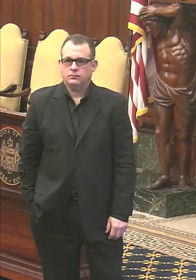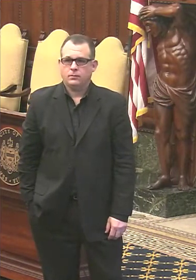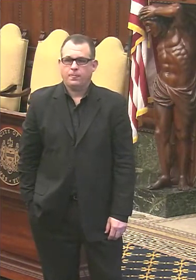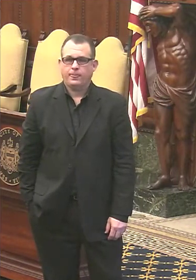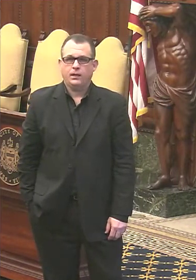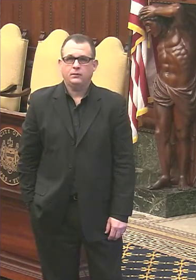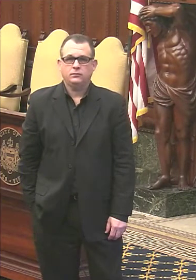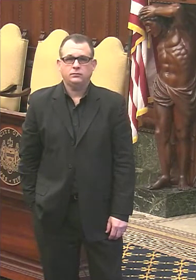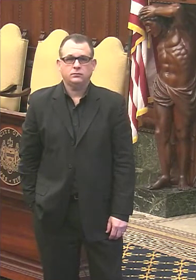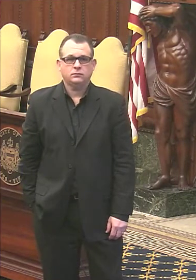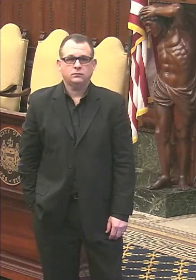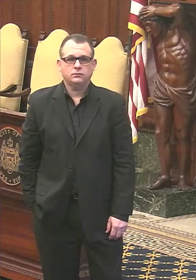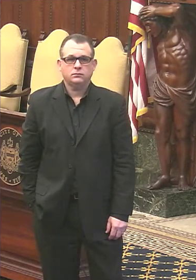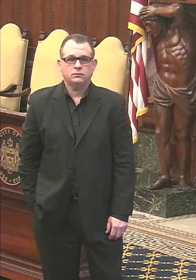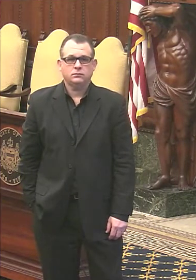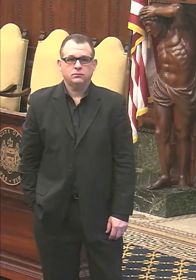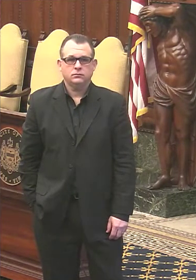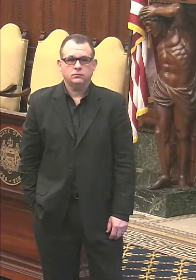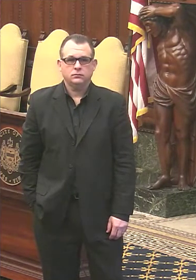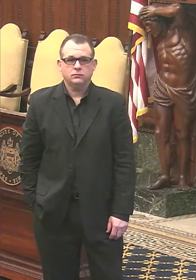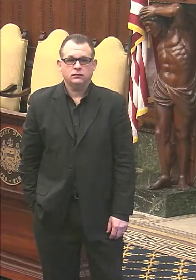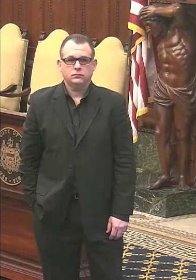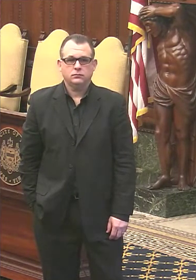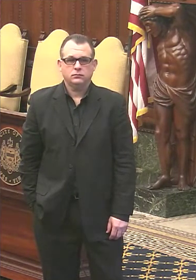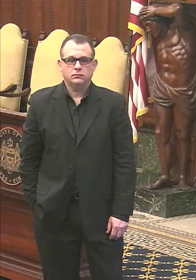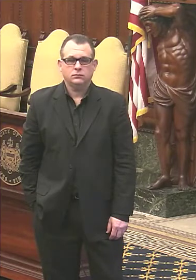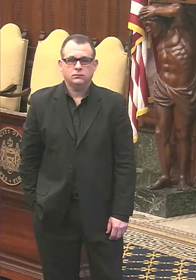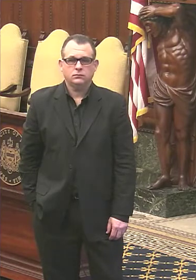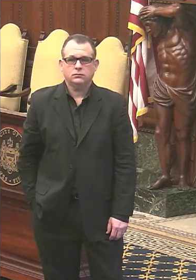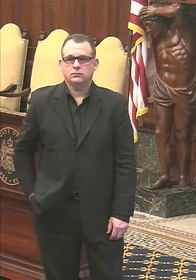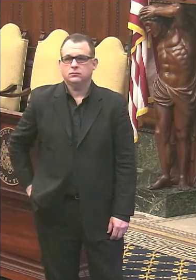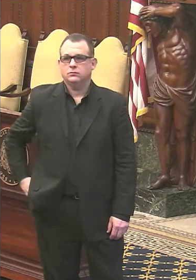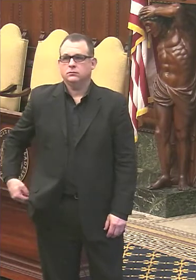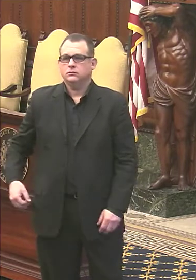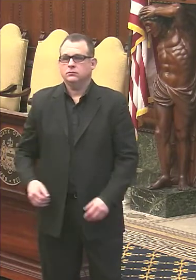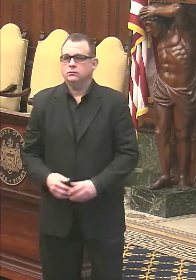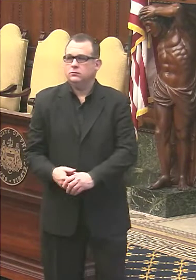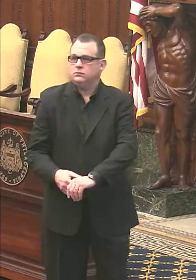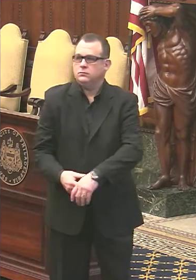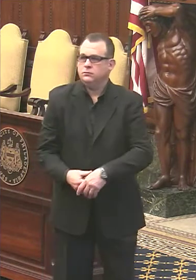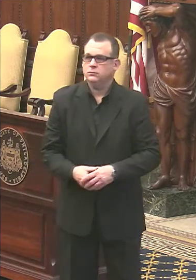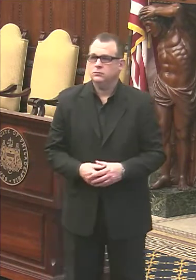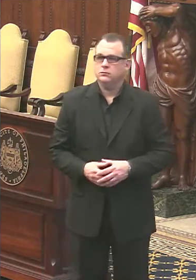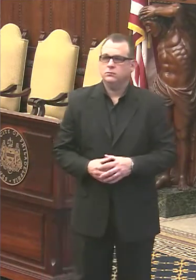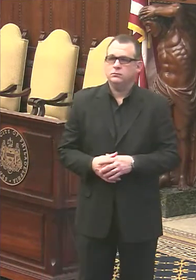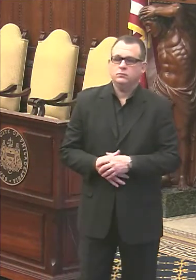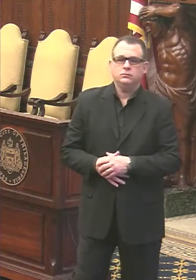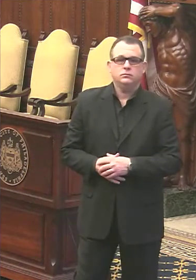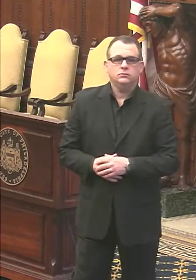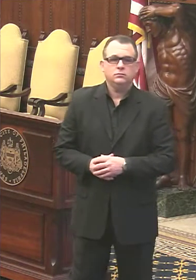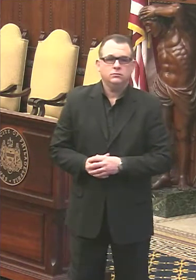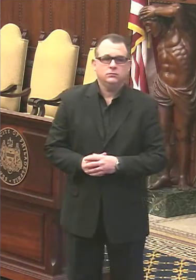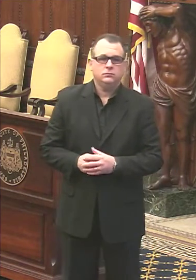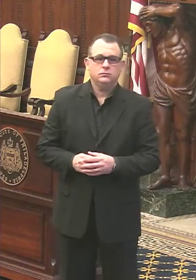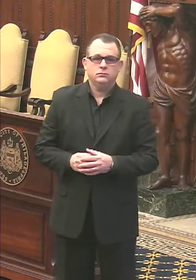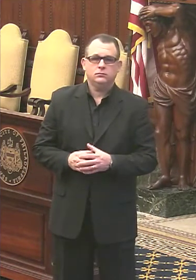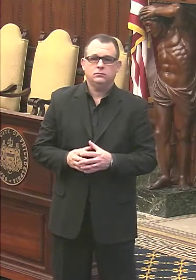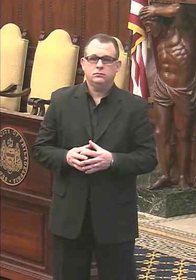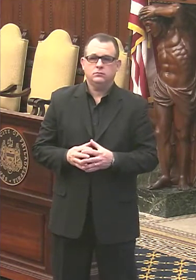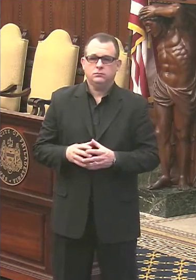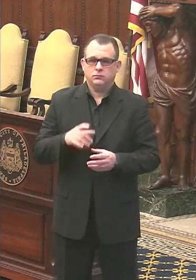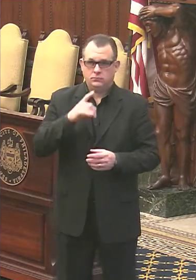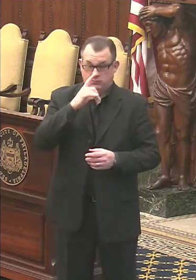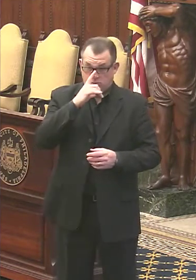of age, with their provider service, the health care provider. We have distributed vaccines in the clinics